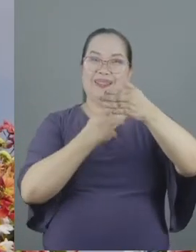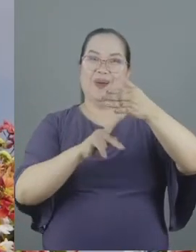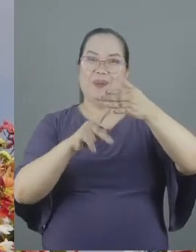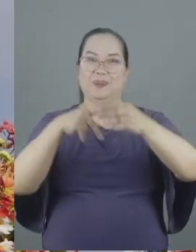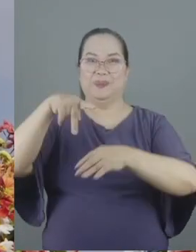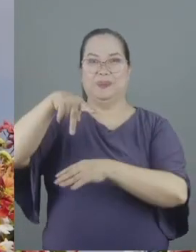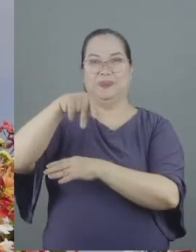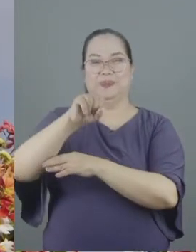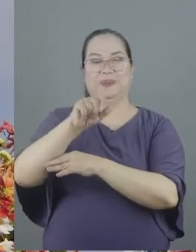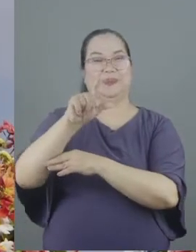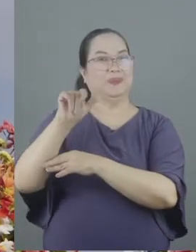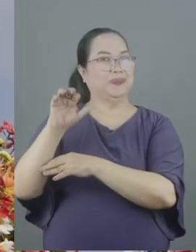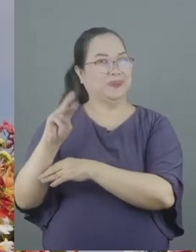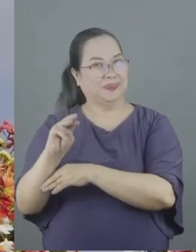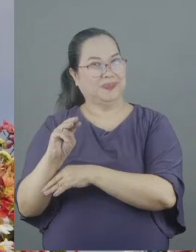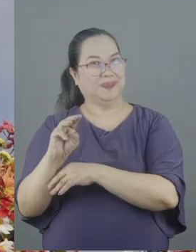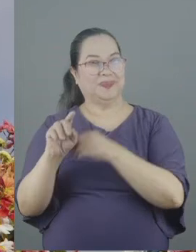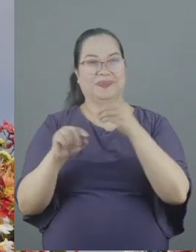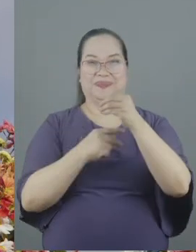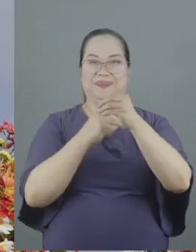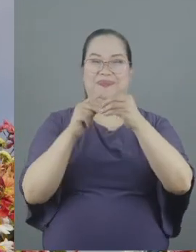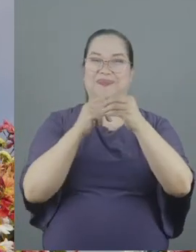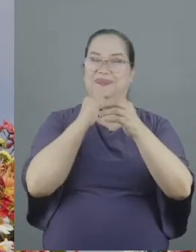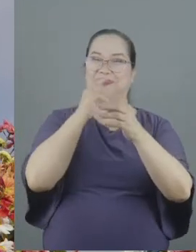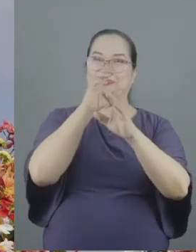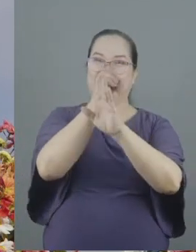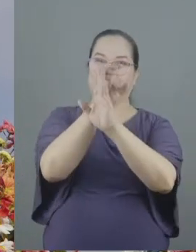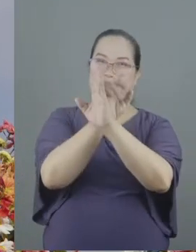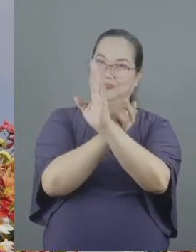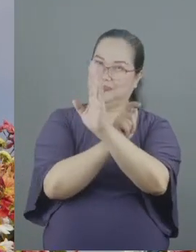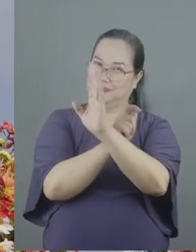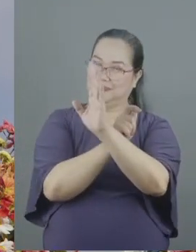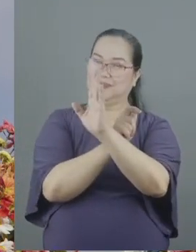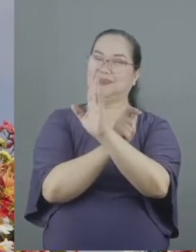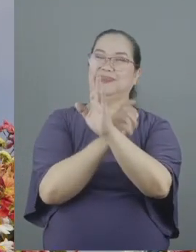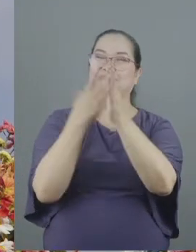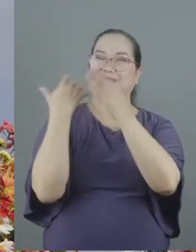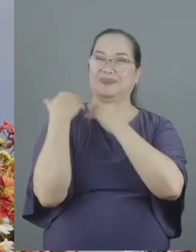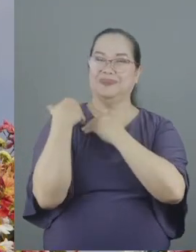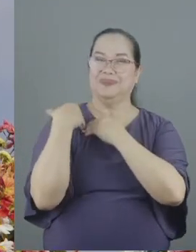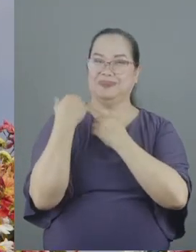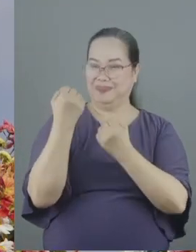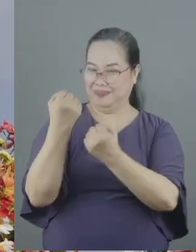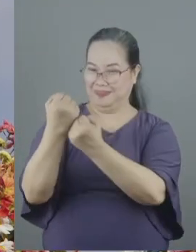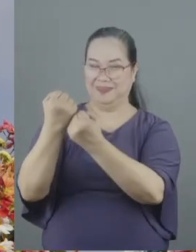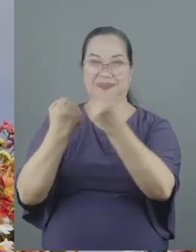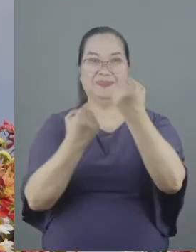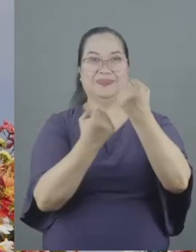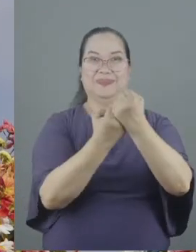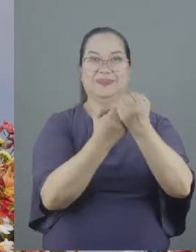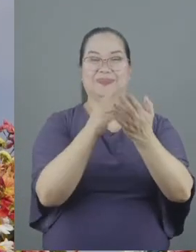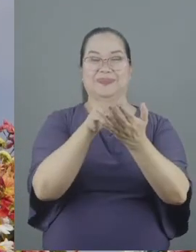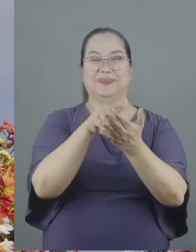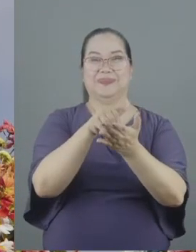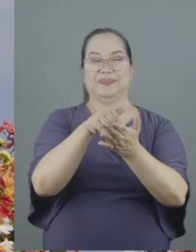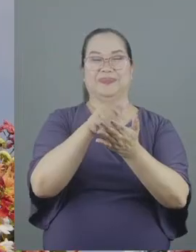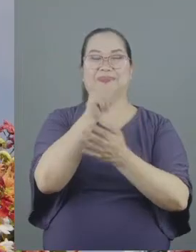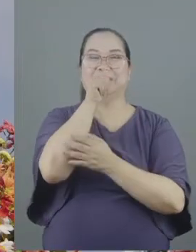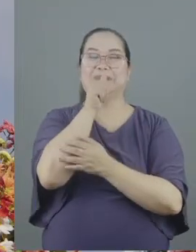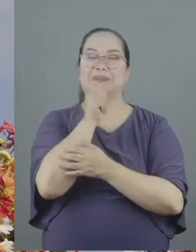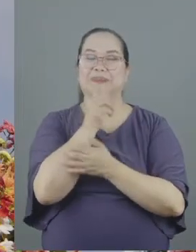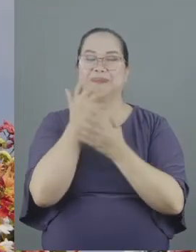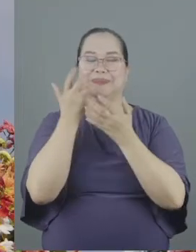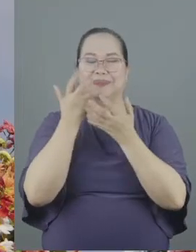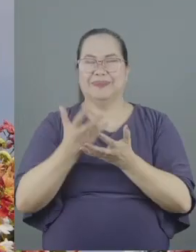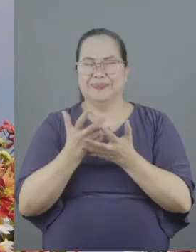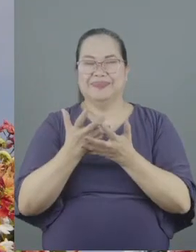it is the obligation to bear up with a weaker brother is a heavy and burdensome